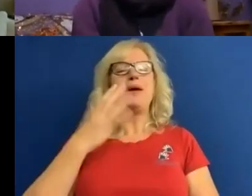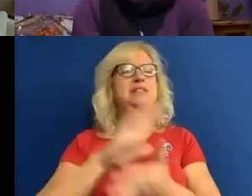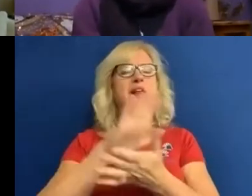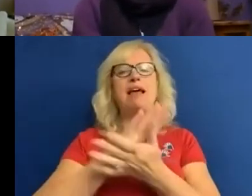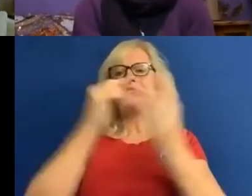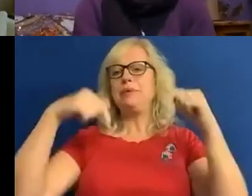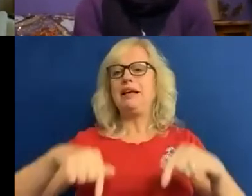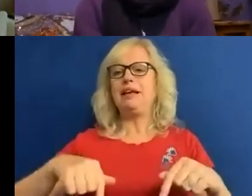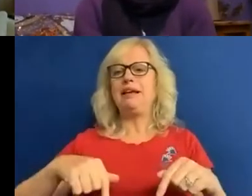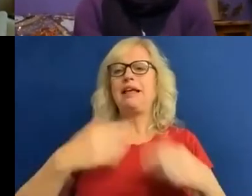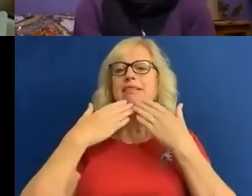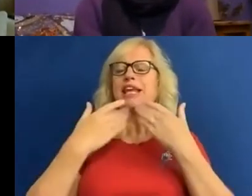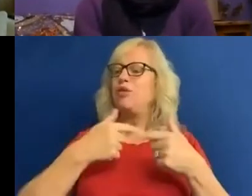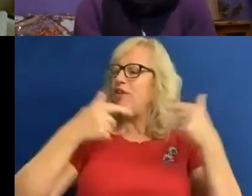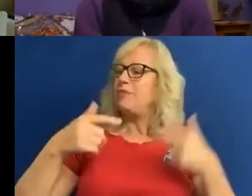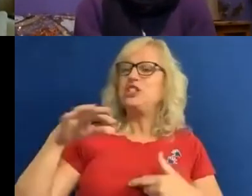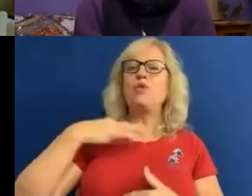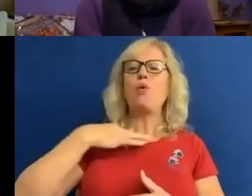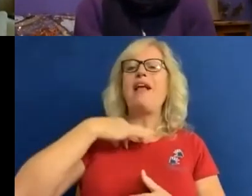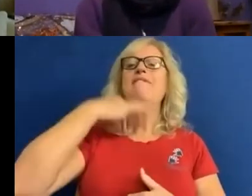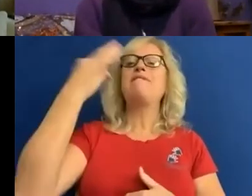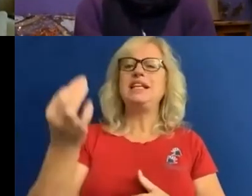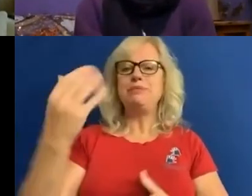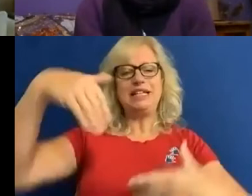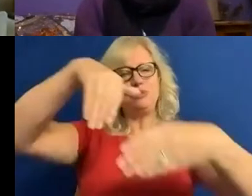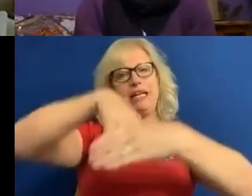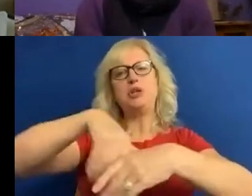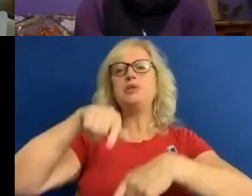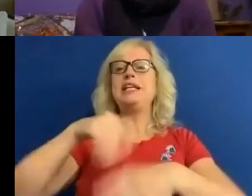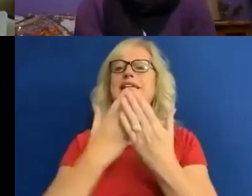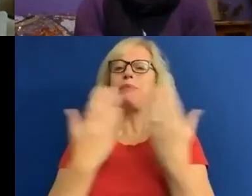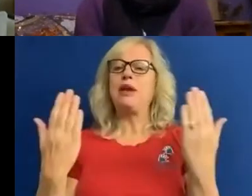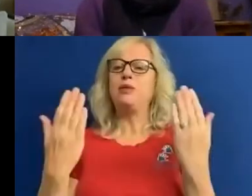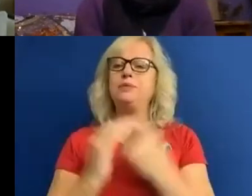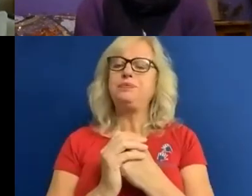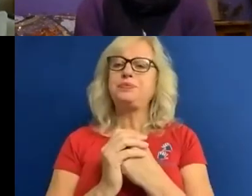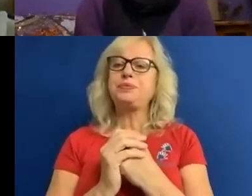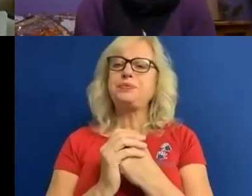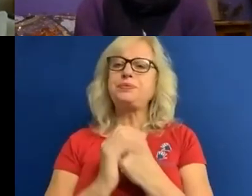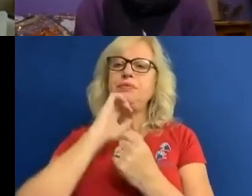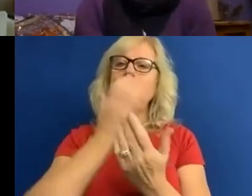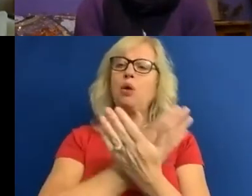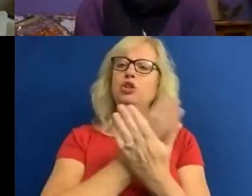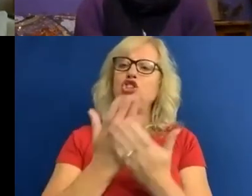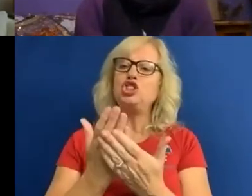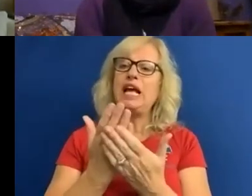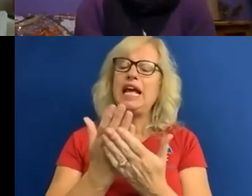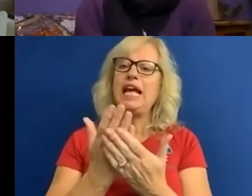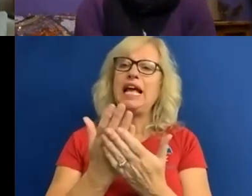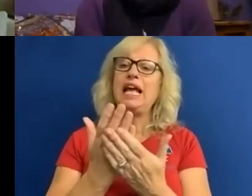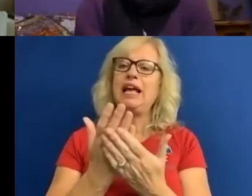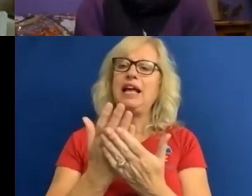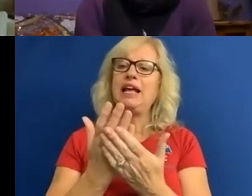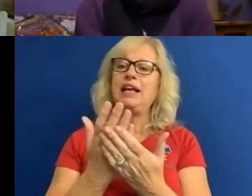here. Thank you very much for inviting me to be part of this panel. I will share a short presentation.